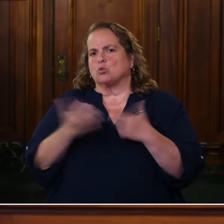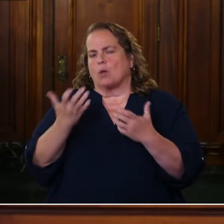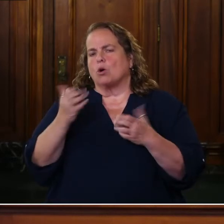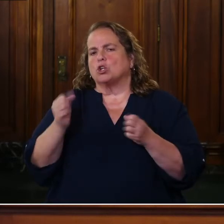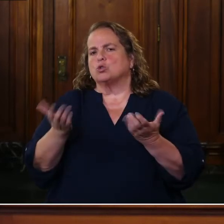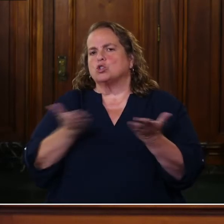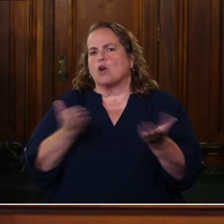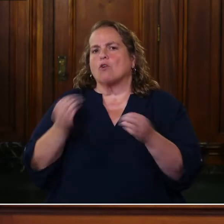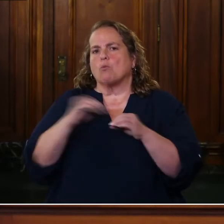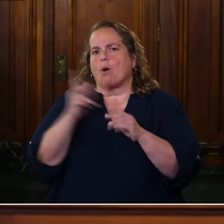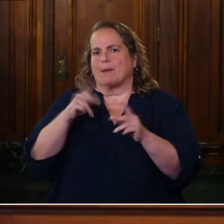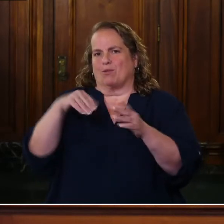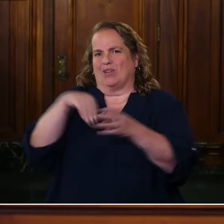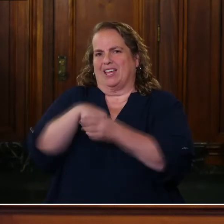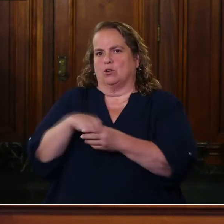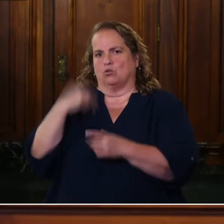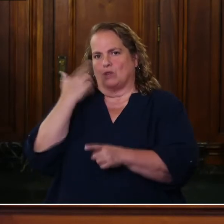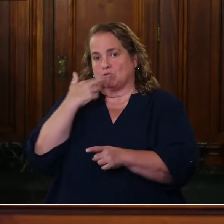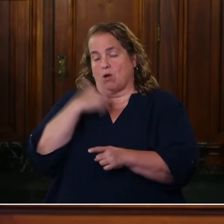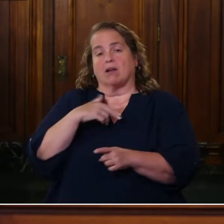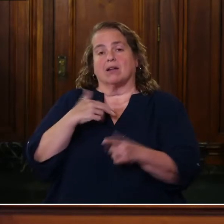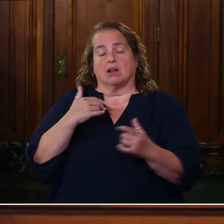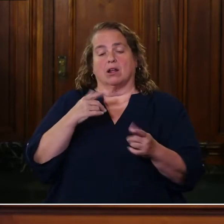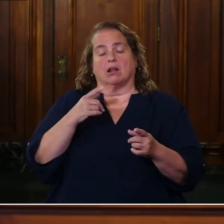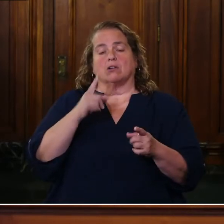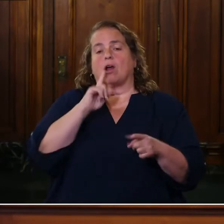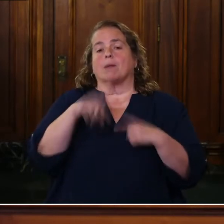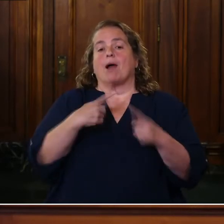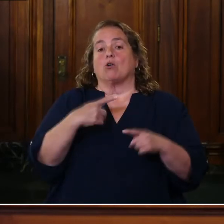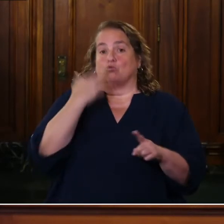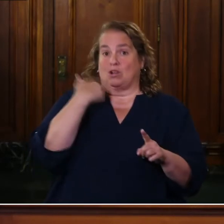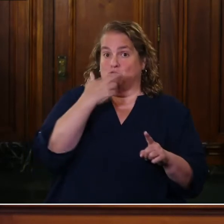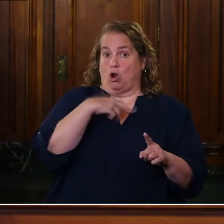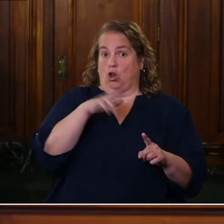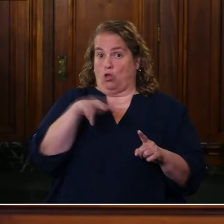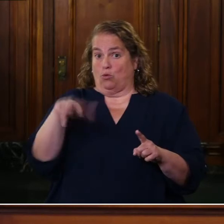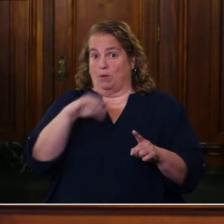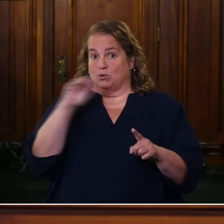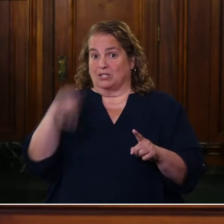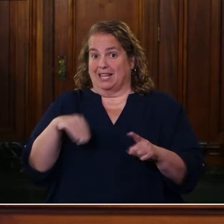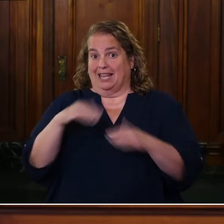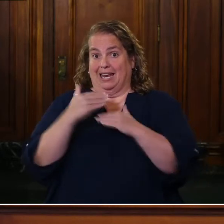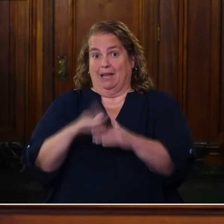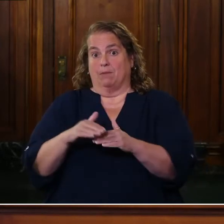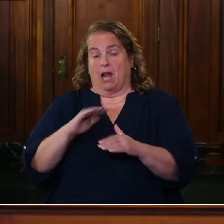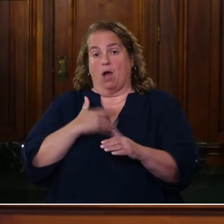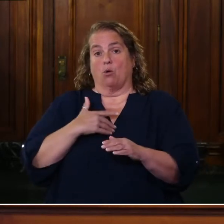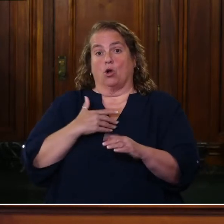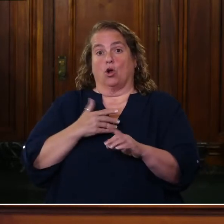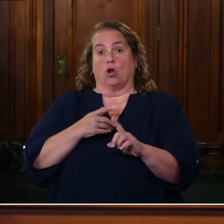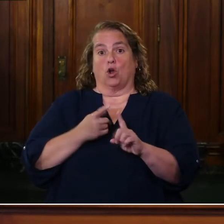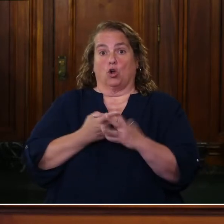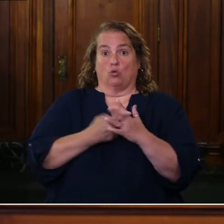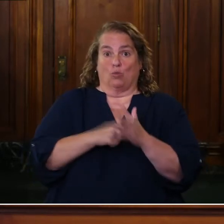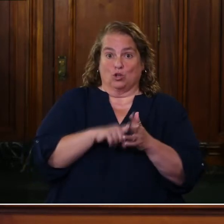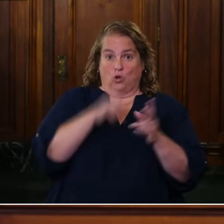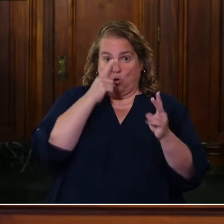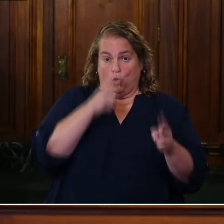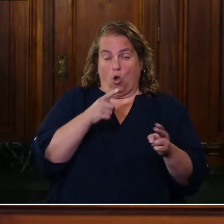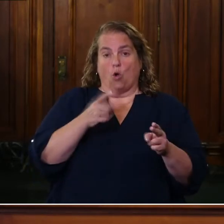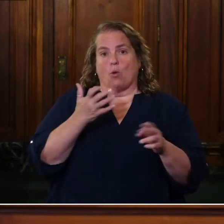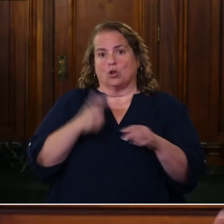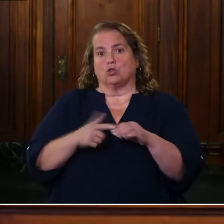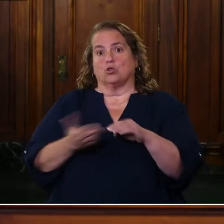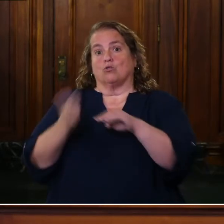The question is on restaurants and the 33% limit. Our original goal was to look at potentially raising